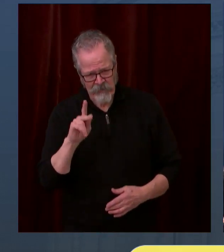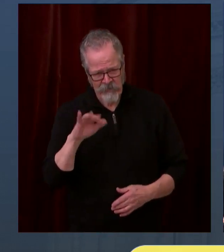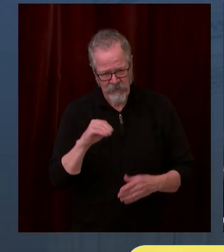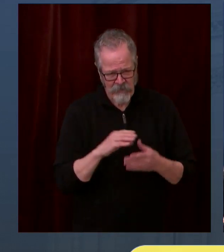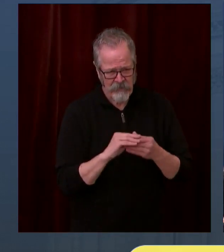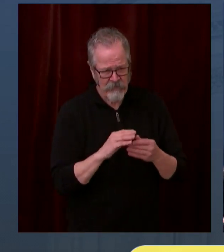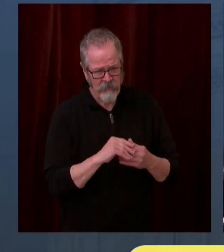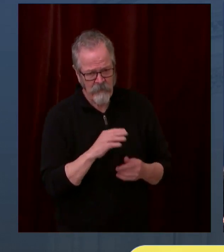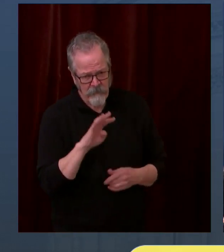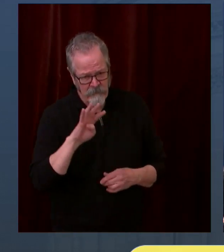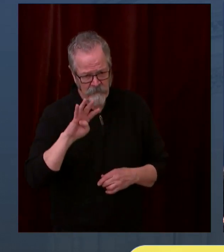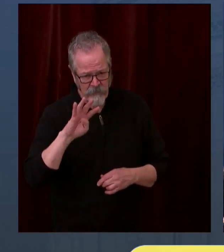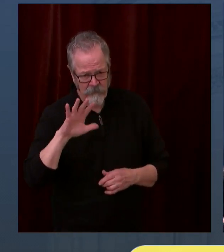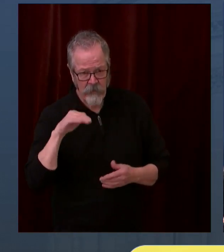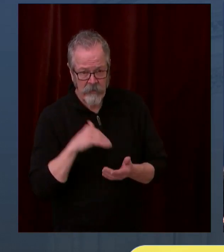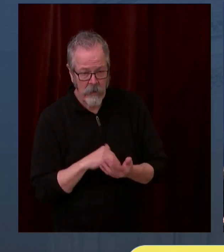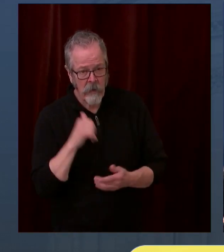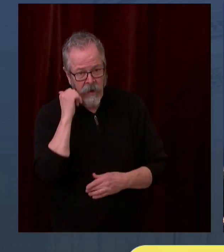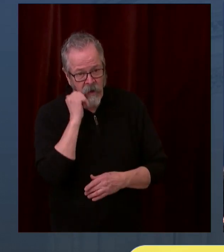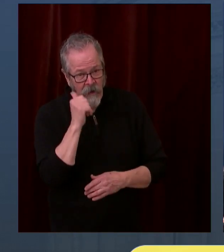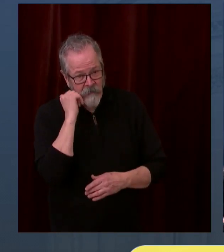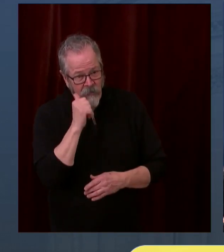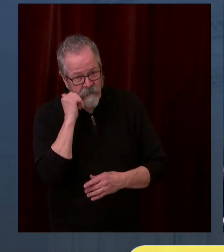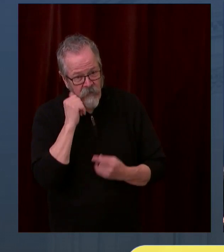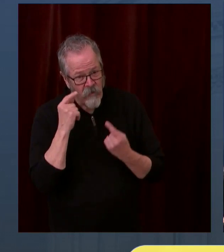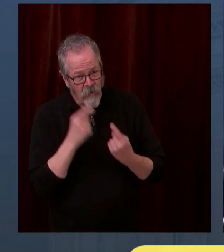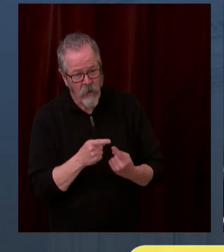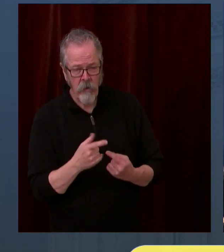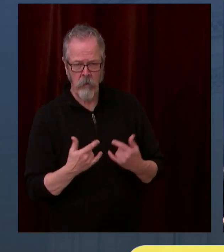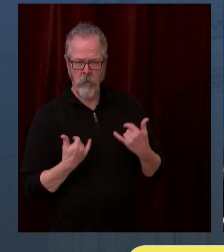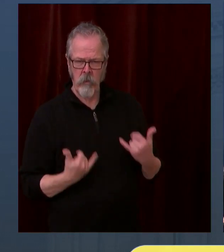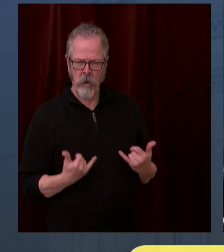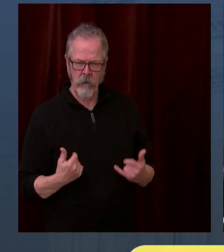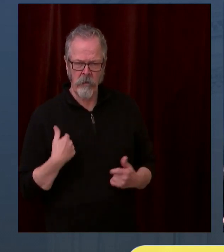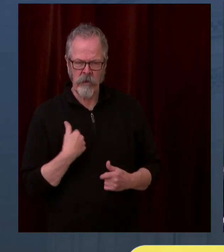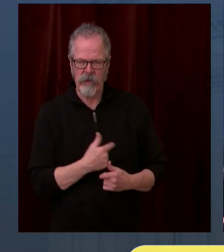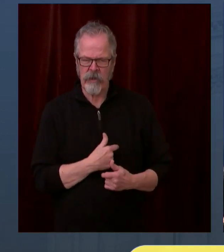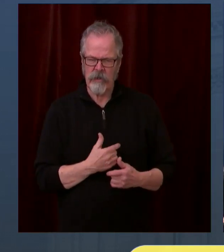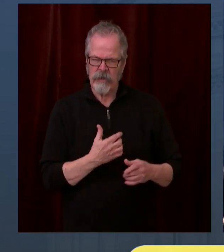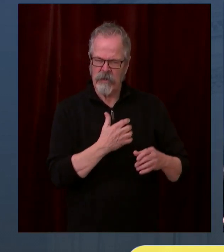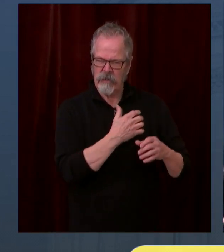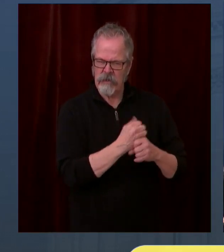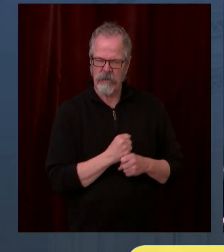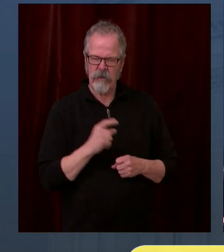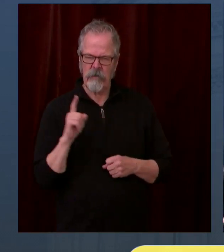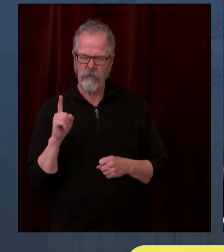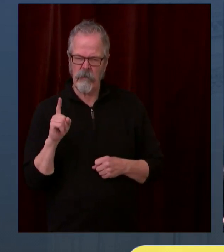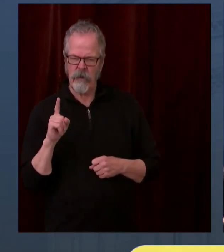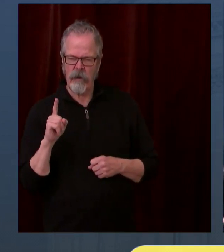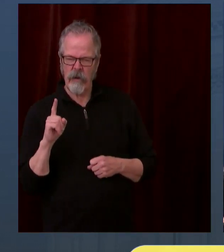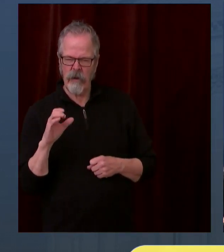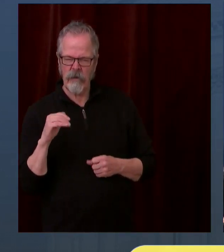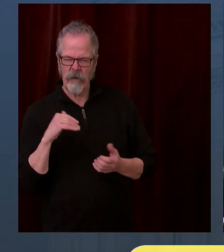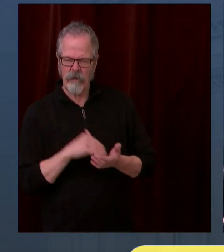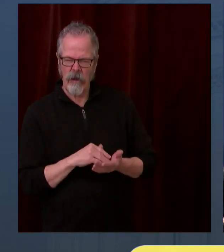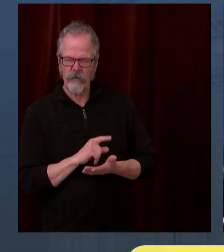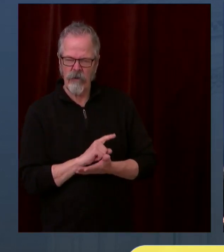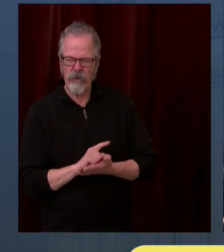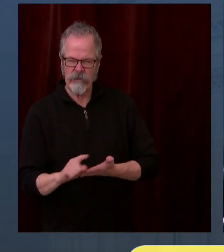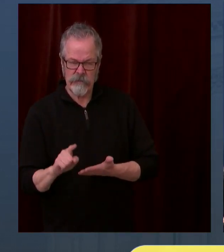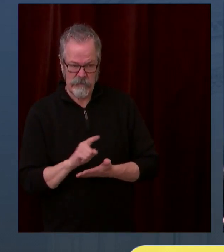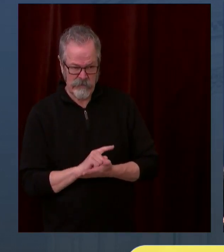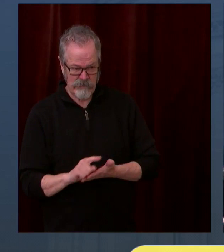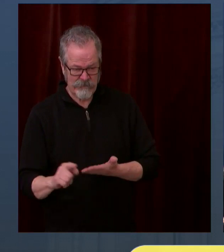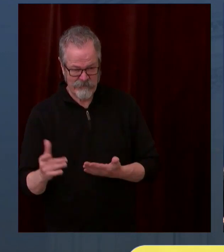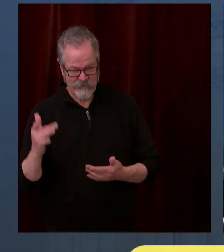week. What's it going to take to get more vaccine for our state? Or are we going to have to wait until we see Johnson & Johnson come on board and be